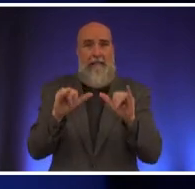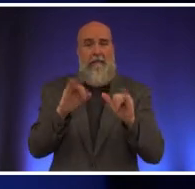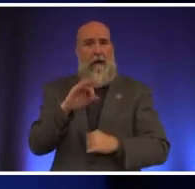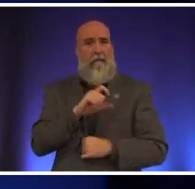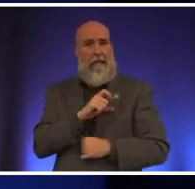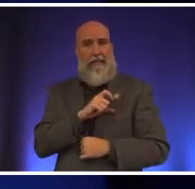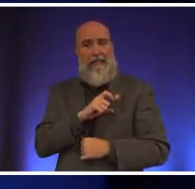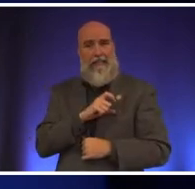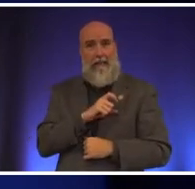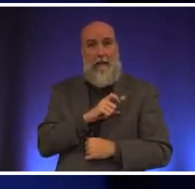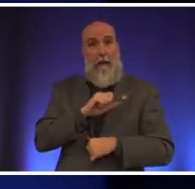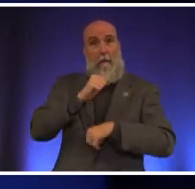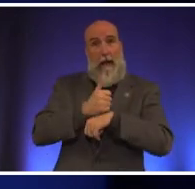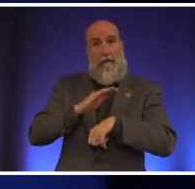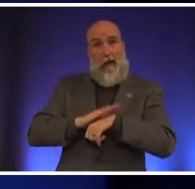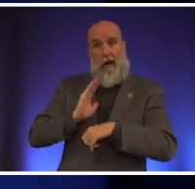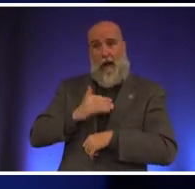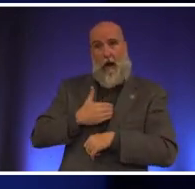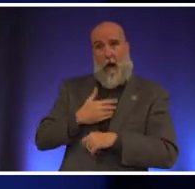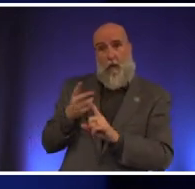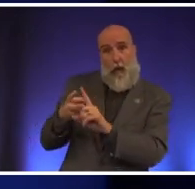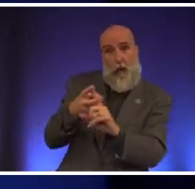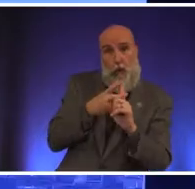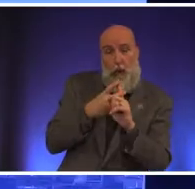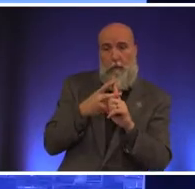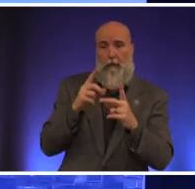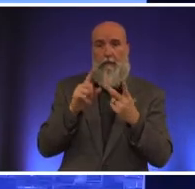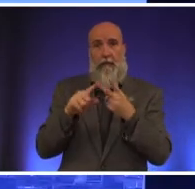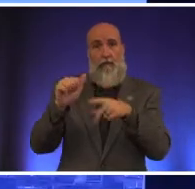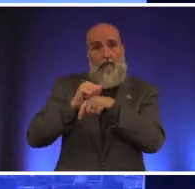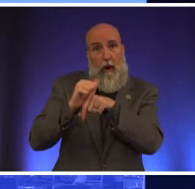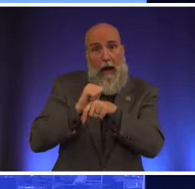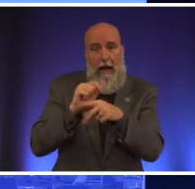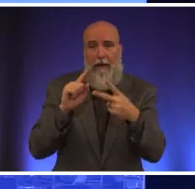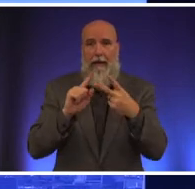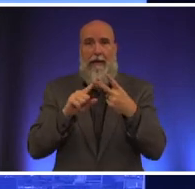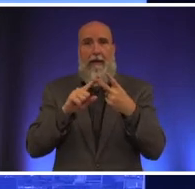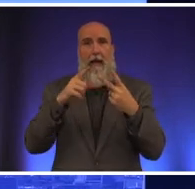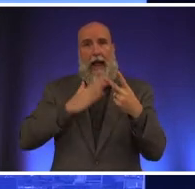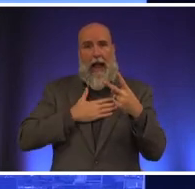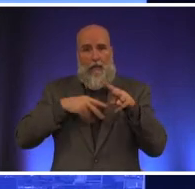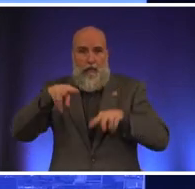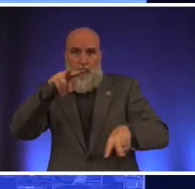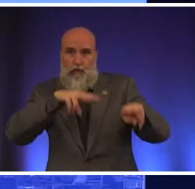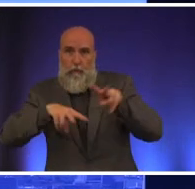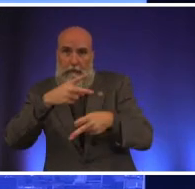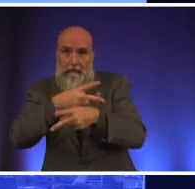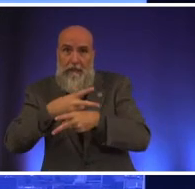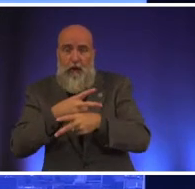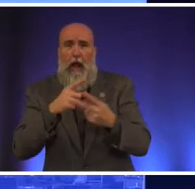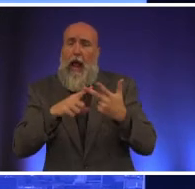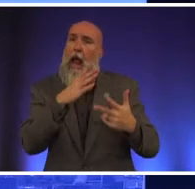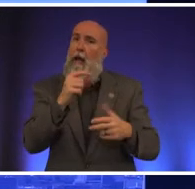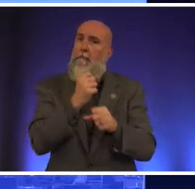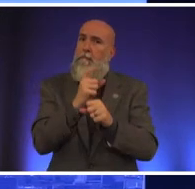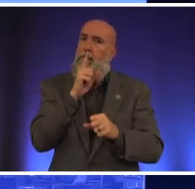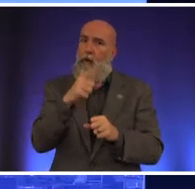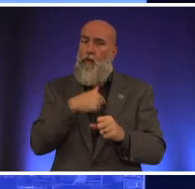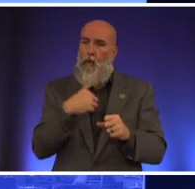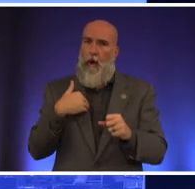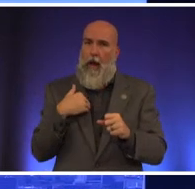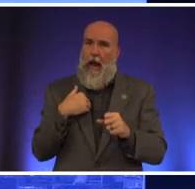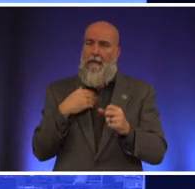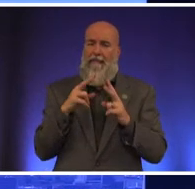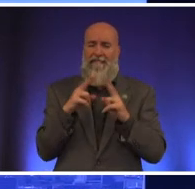based upon our recruitment our training our supervision and making sure that we have a very